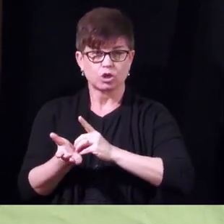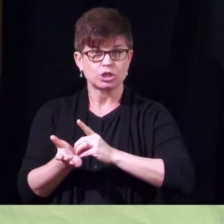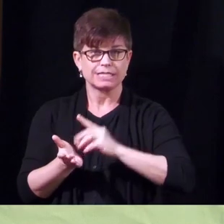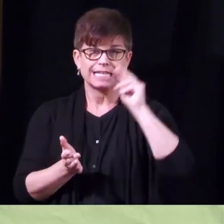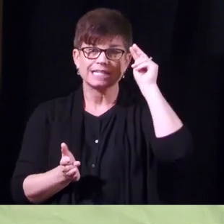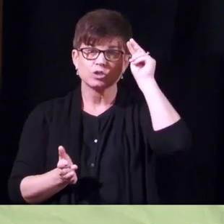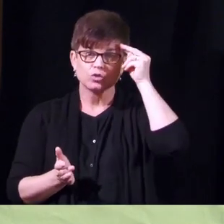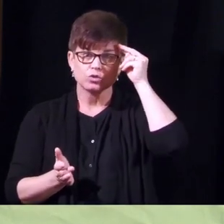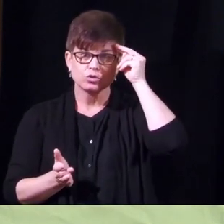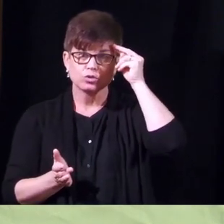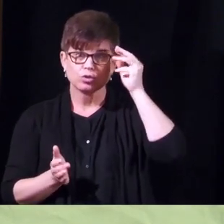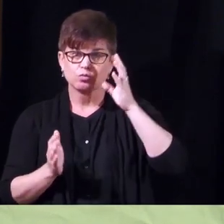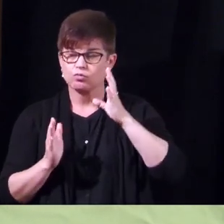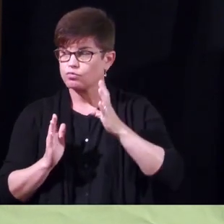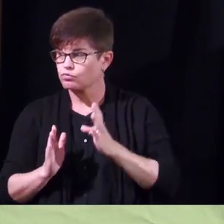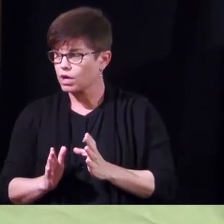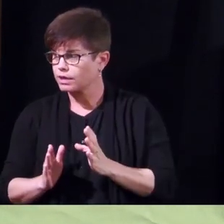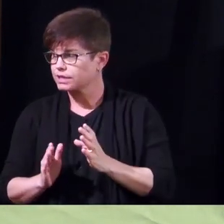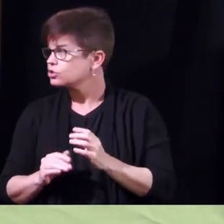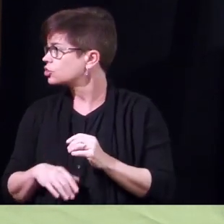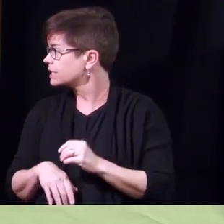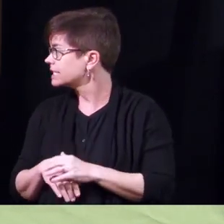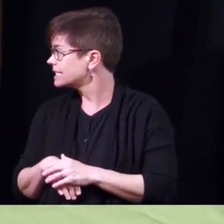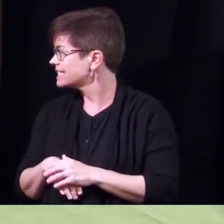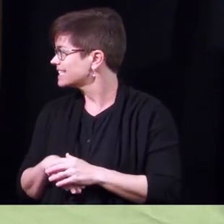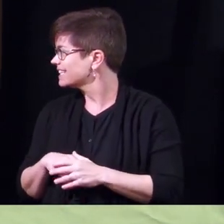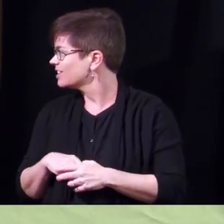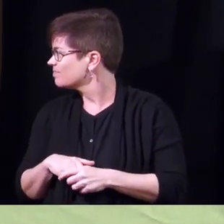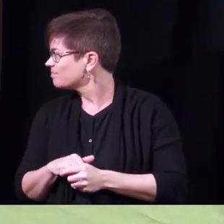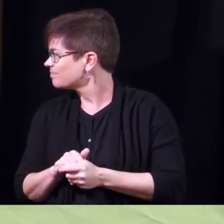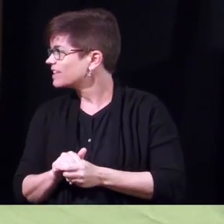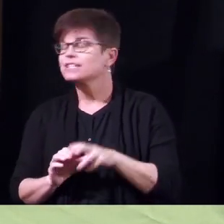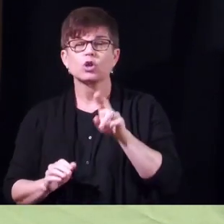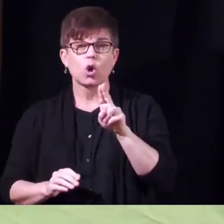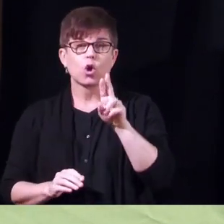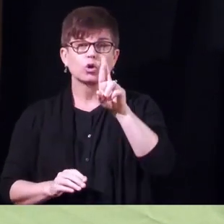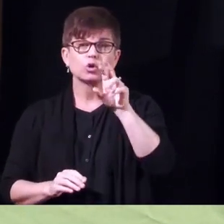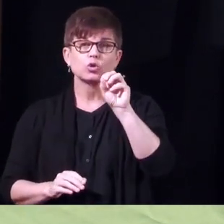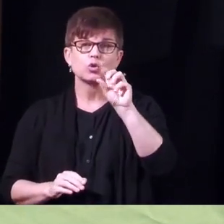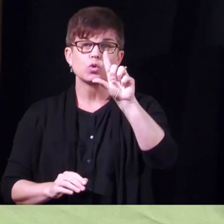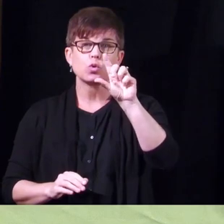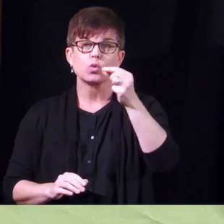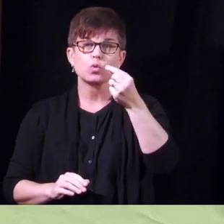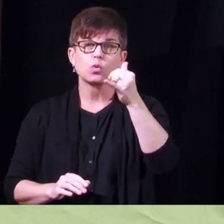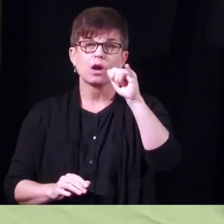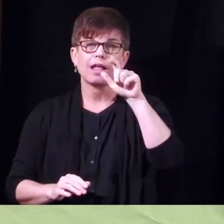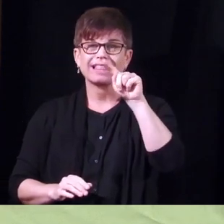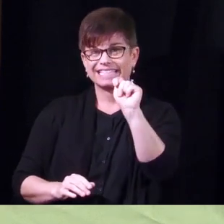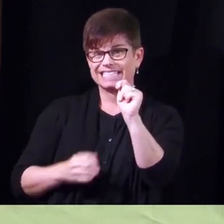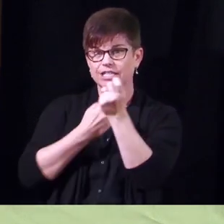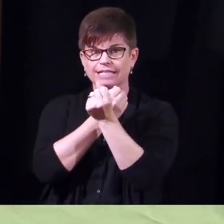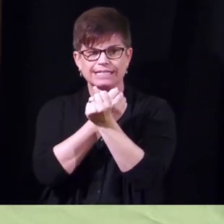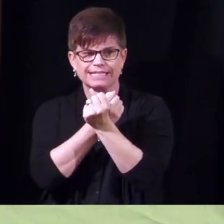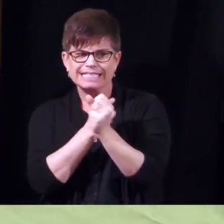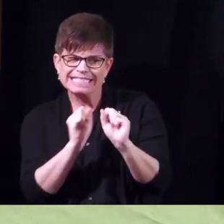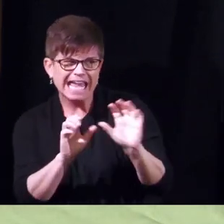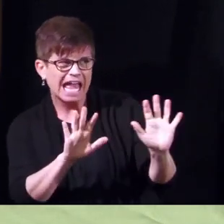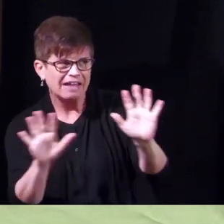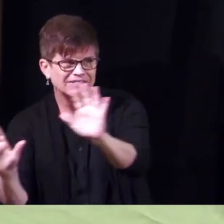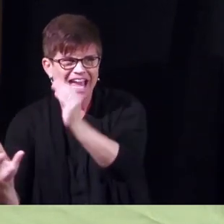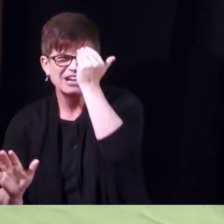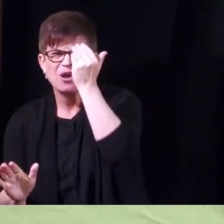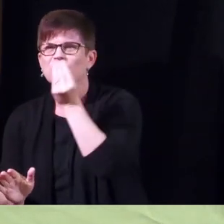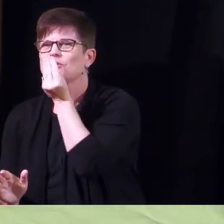urologist he's going to be keeping the program very very um safe for you all to eat while he's presenting